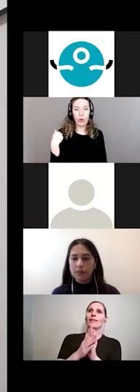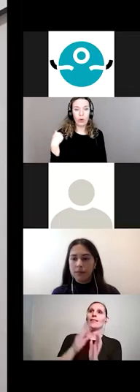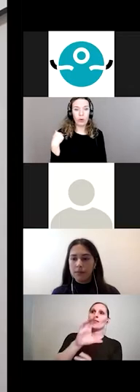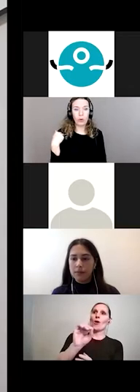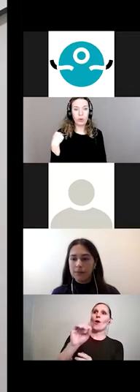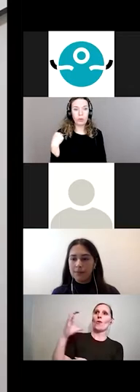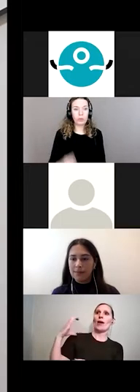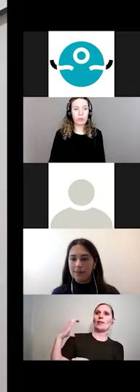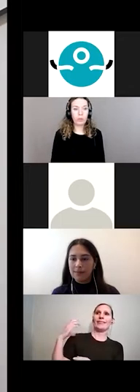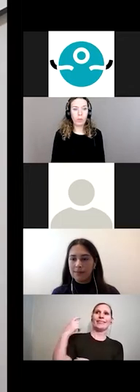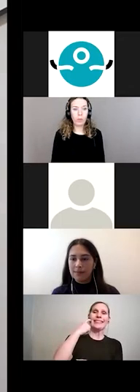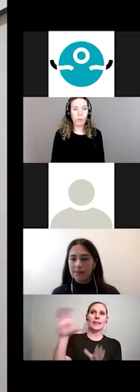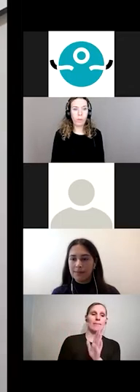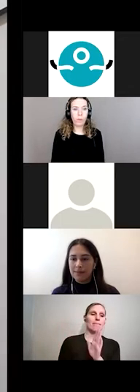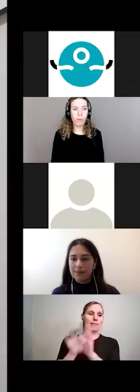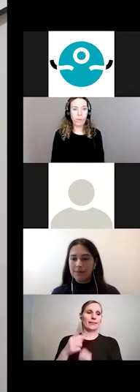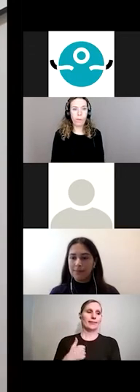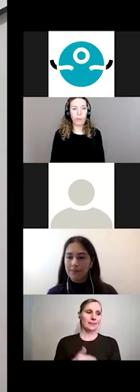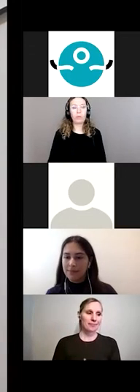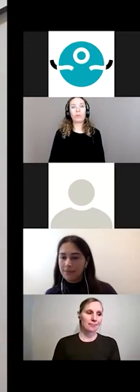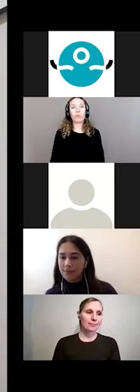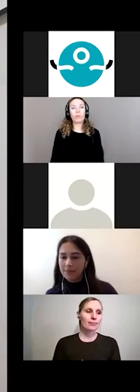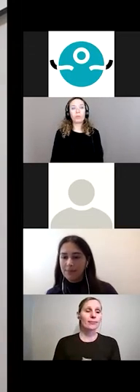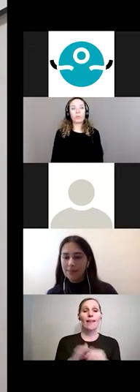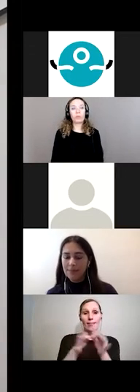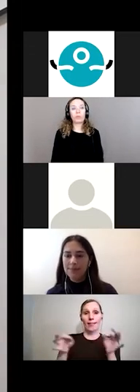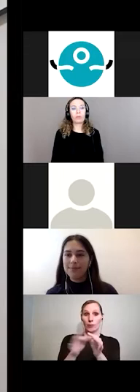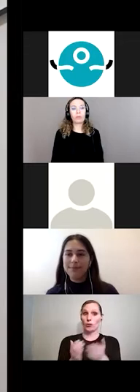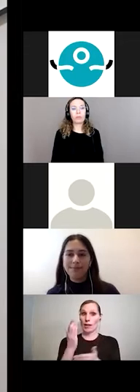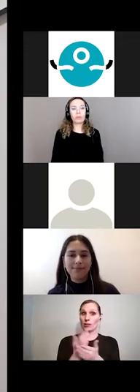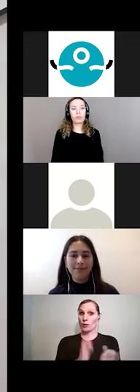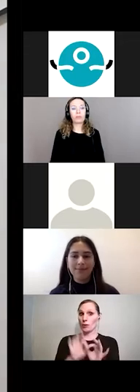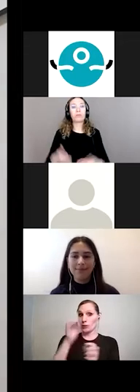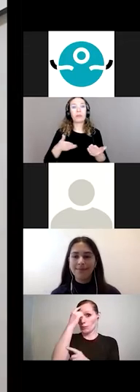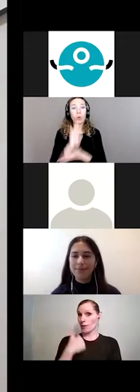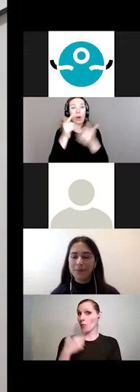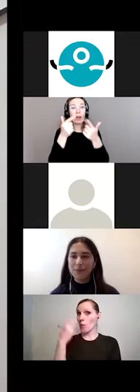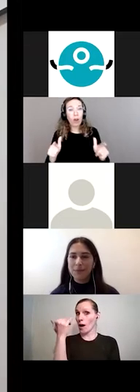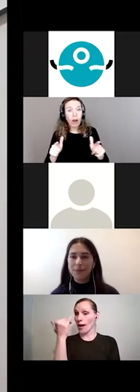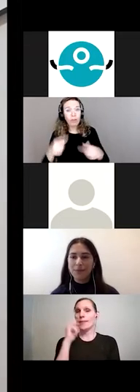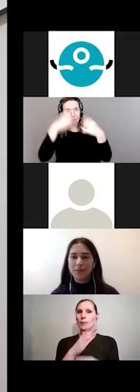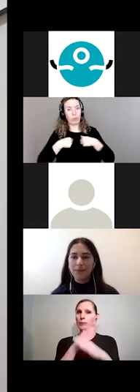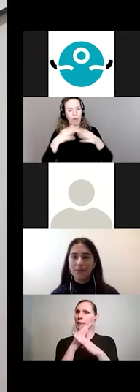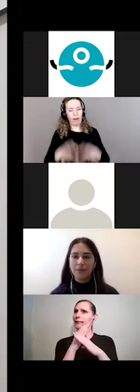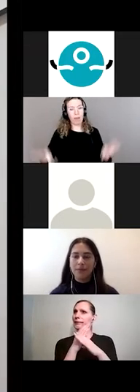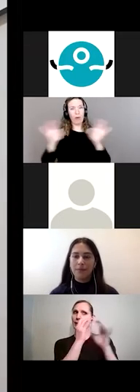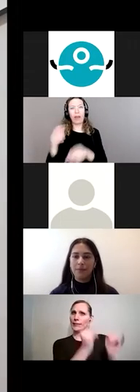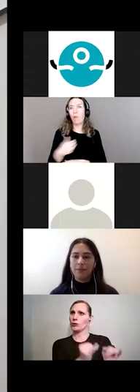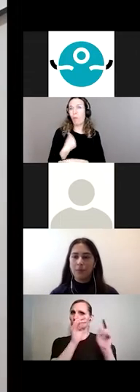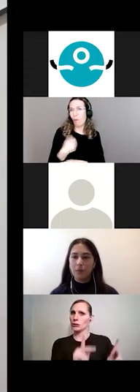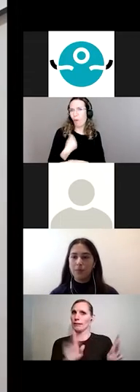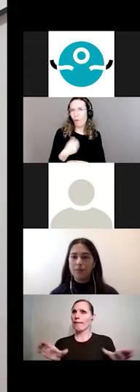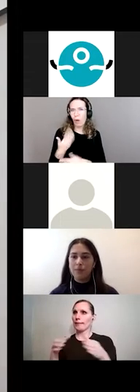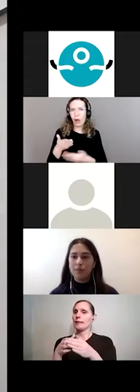as one of their recently appointed co-chairs. Language rights are important to me because they protect the individual and collective right to choose